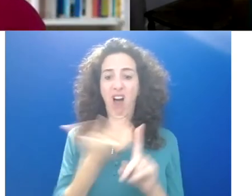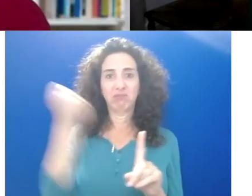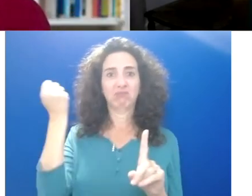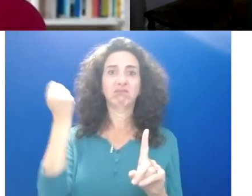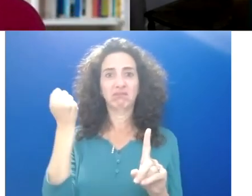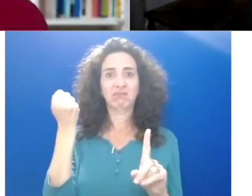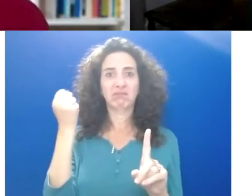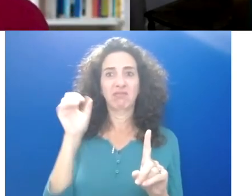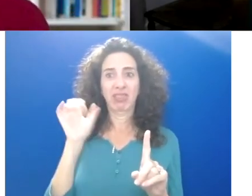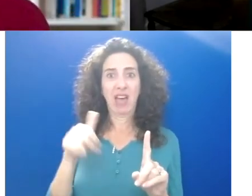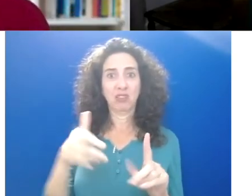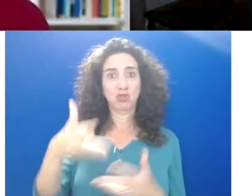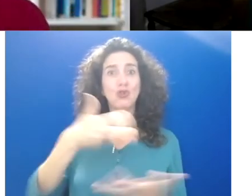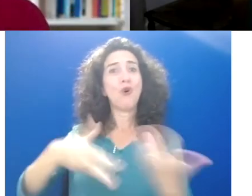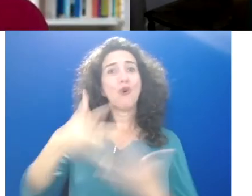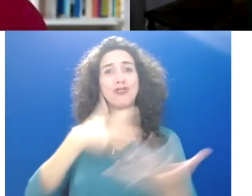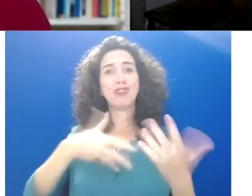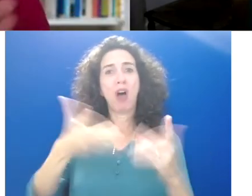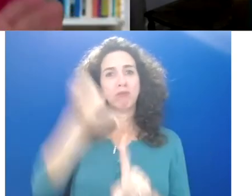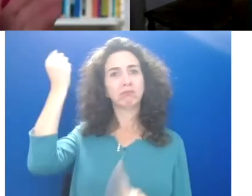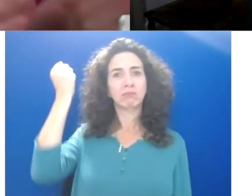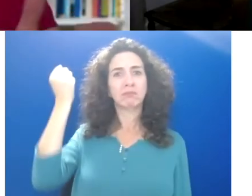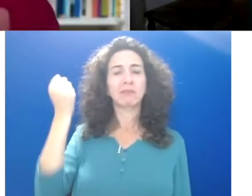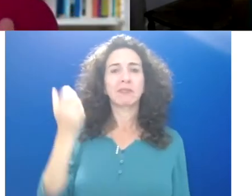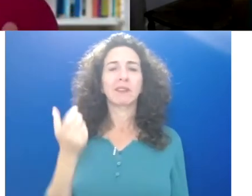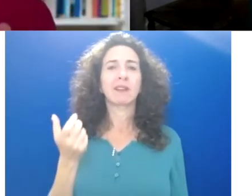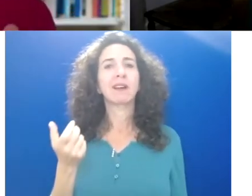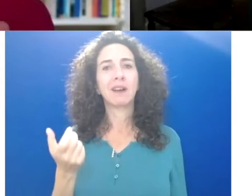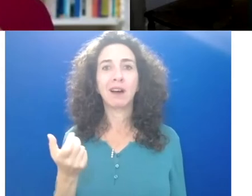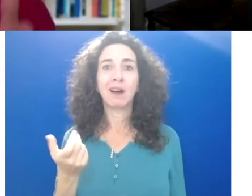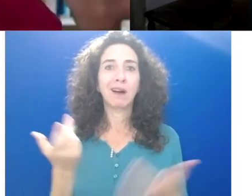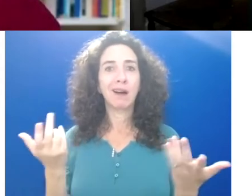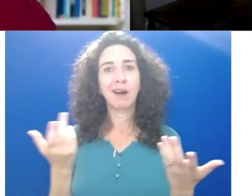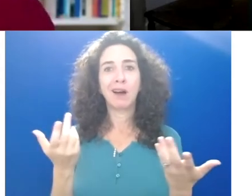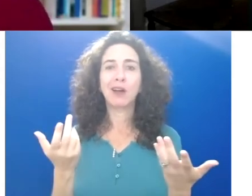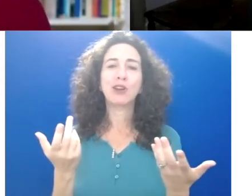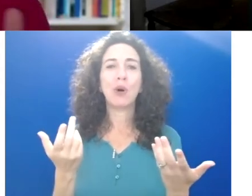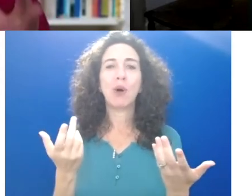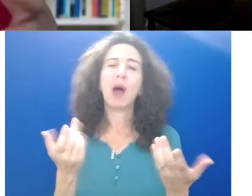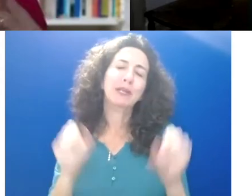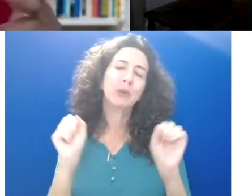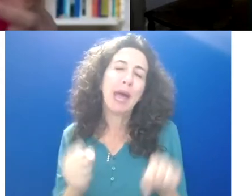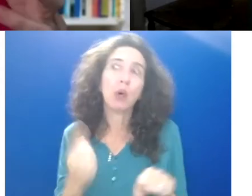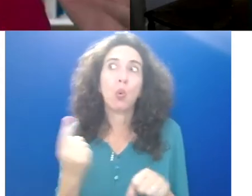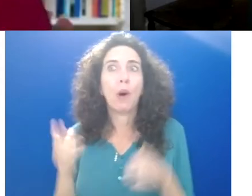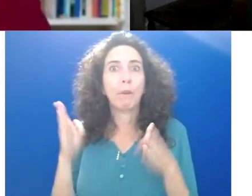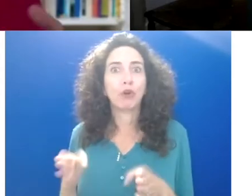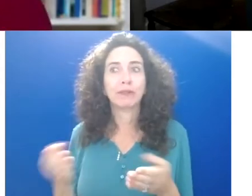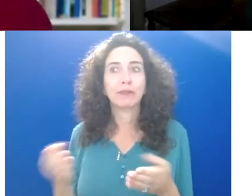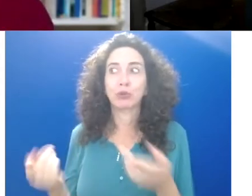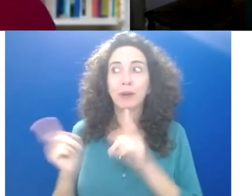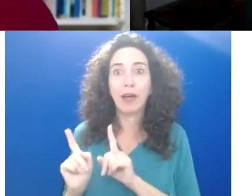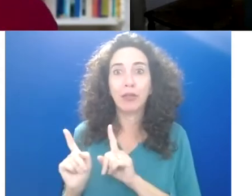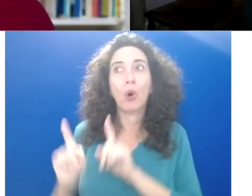that we've experienced, um, where you can get together with one person and take a walk, but to, to have a, even a slightly